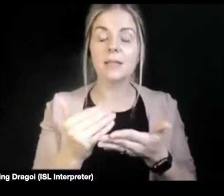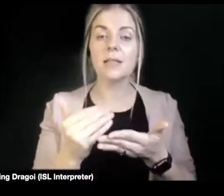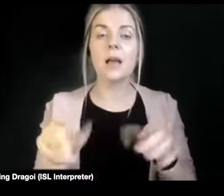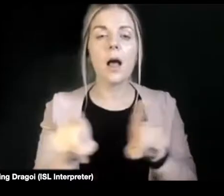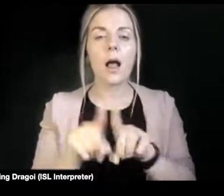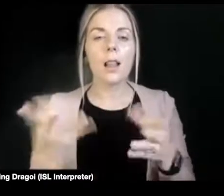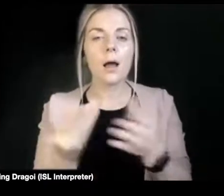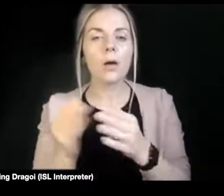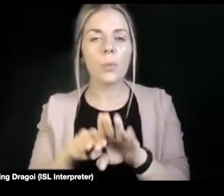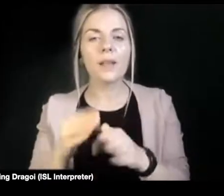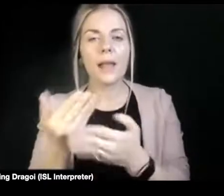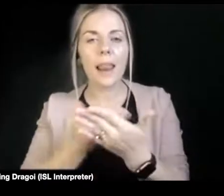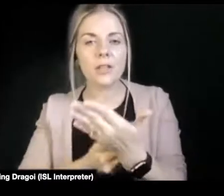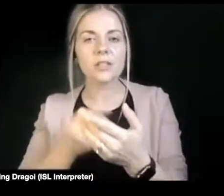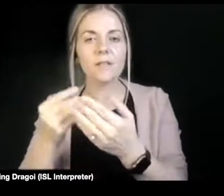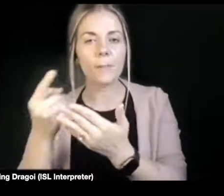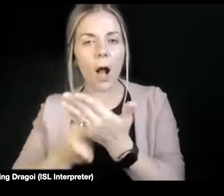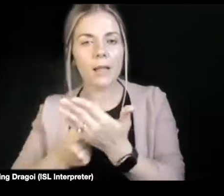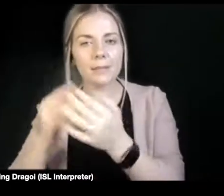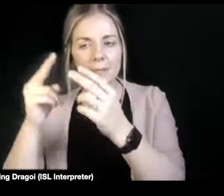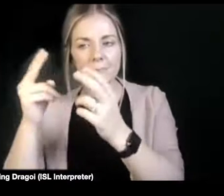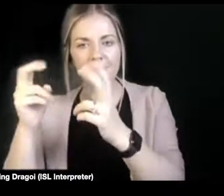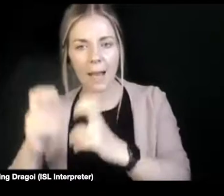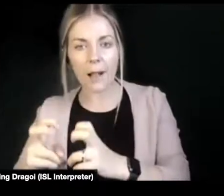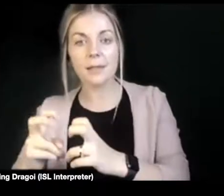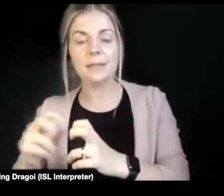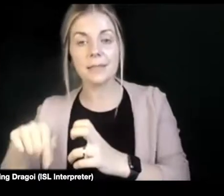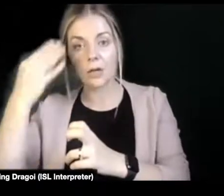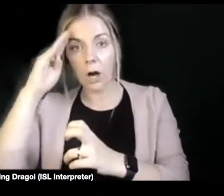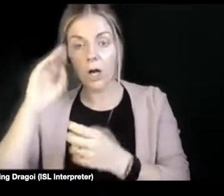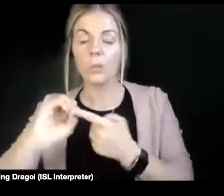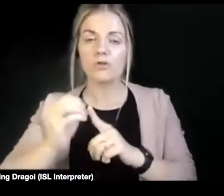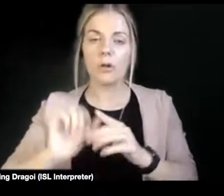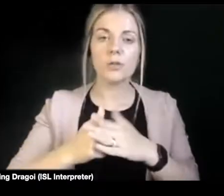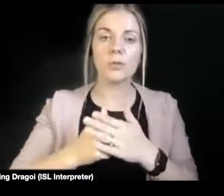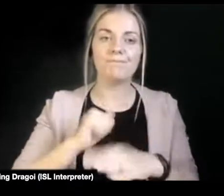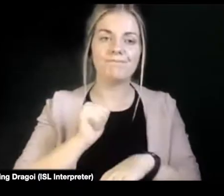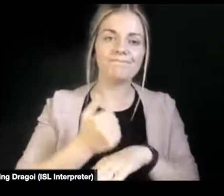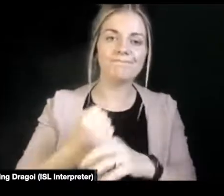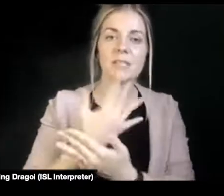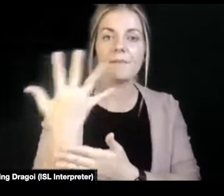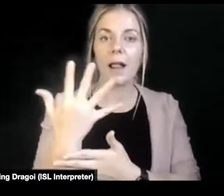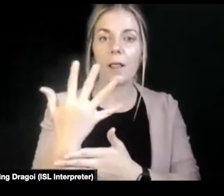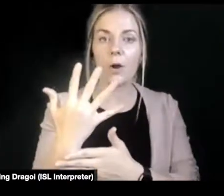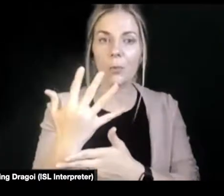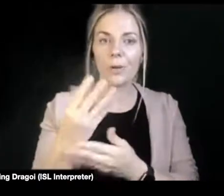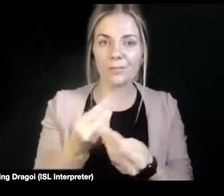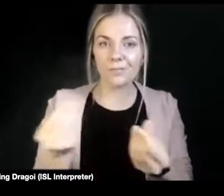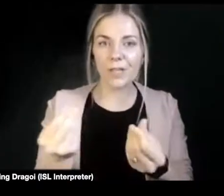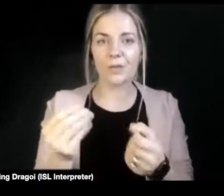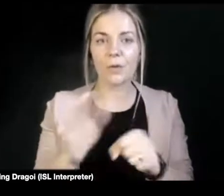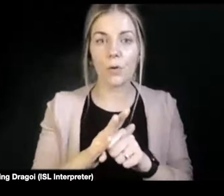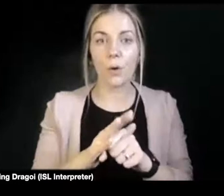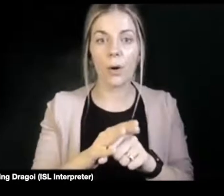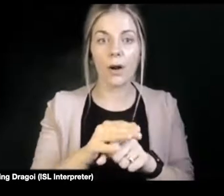analysis of the situation in Ireland, we're trying to develop resources for professionals and disabled people about how to better